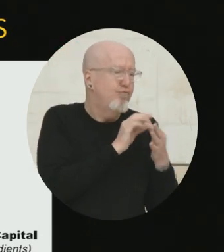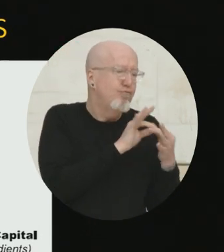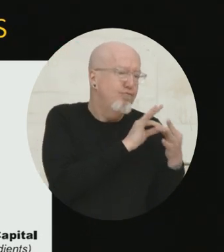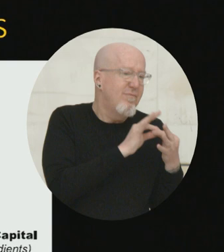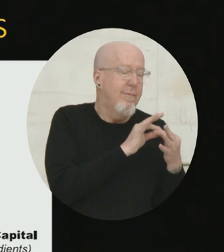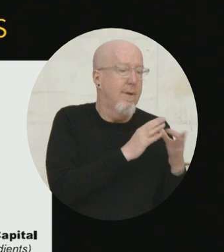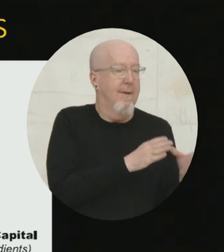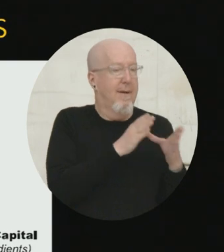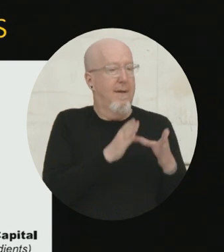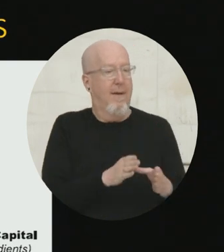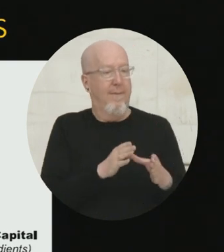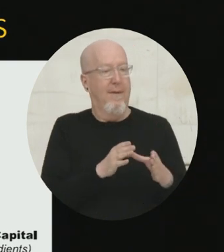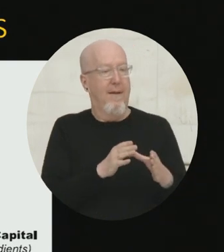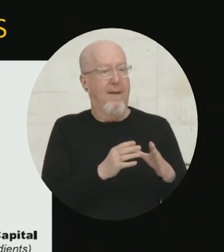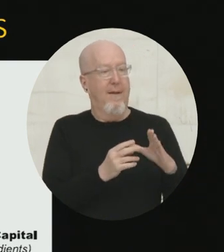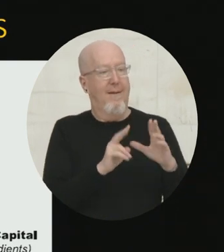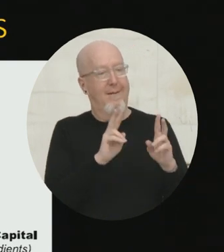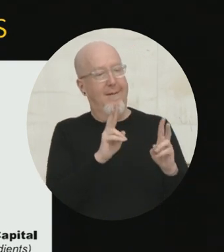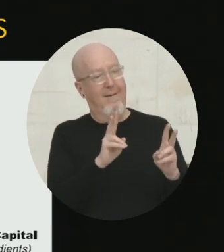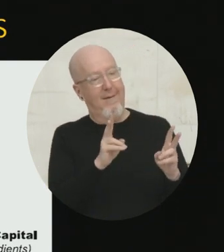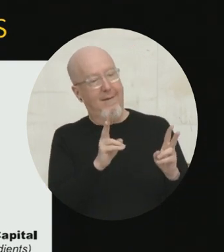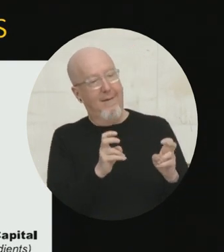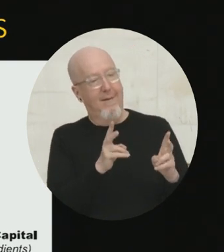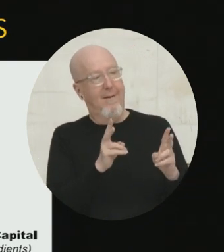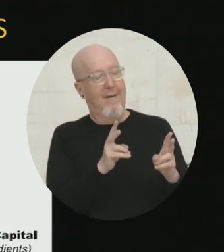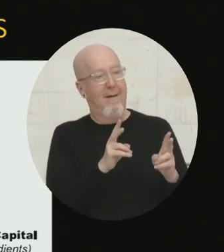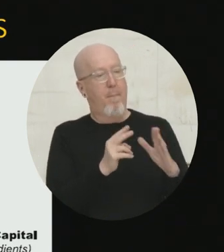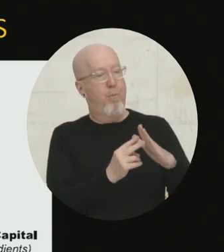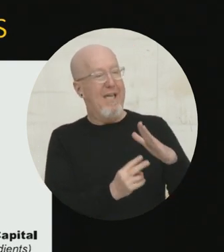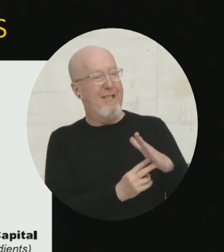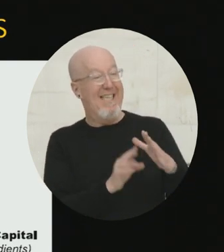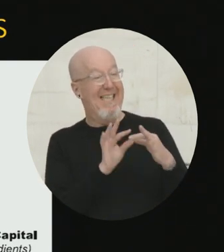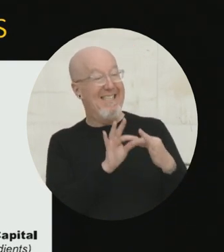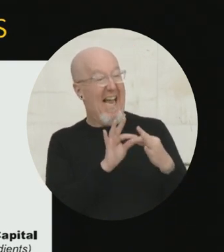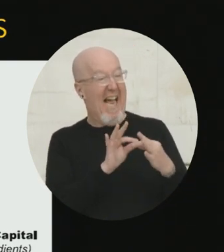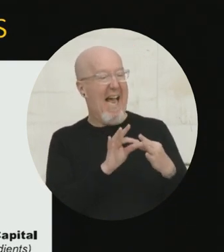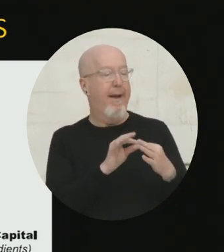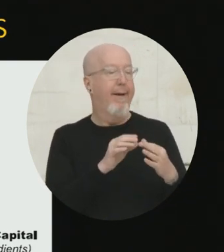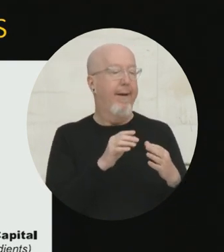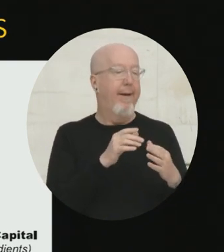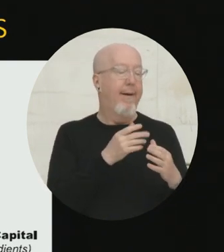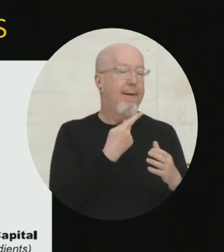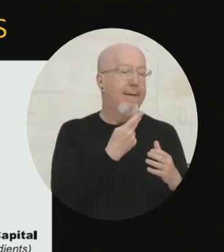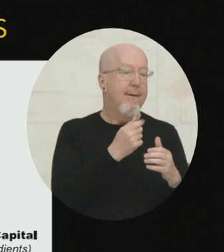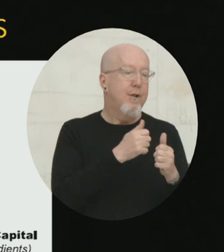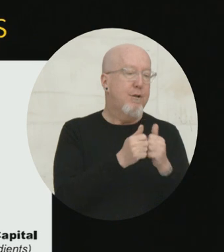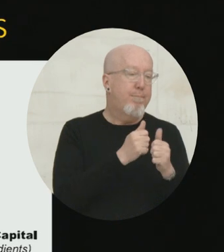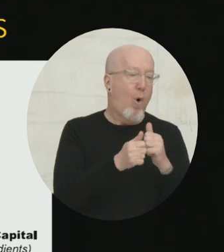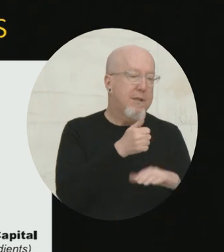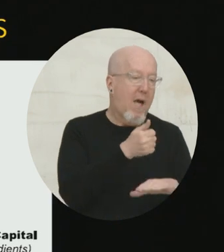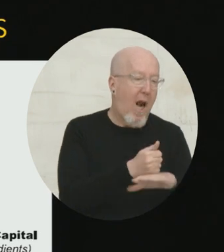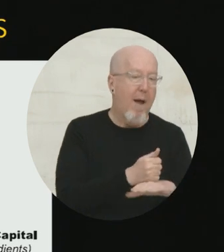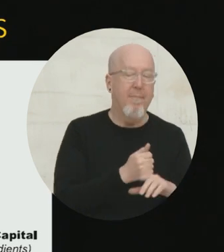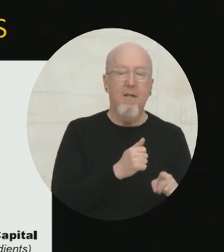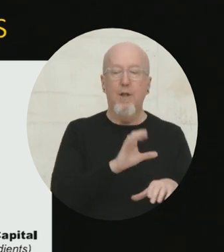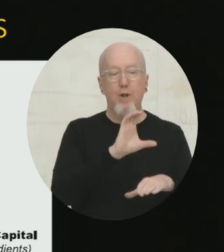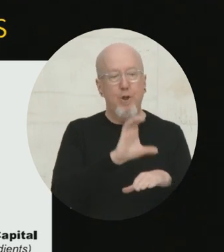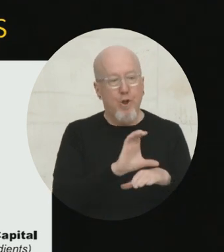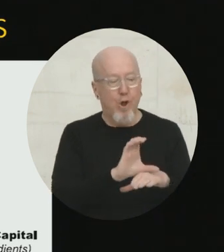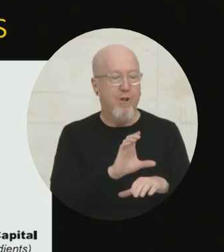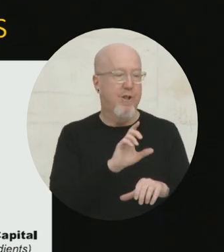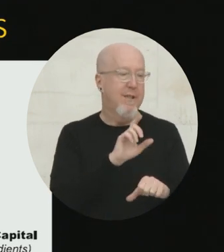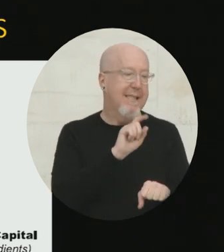ties bring people together, maybe through a sports club, through a church, a synagogue, a mosque. Maybe they come together through a meeting like this one.